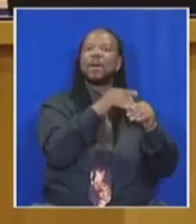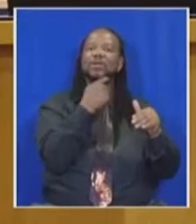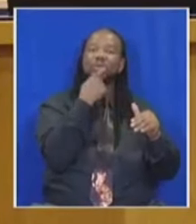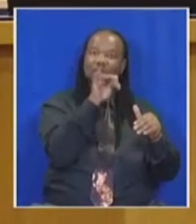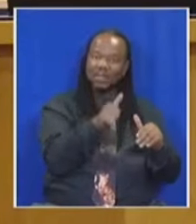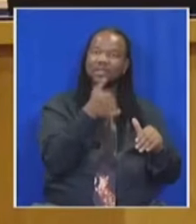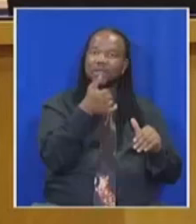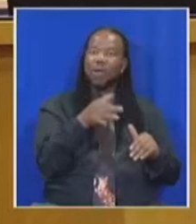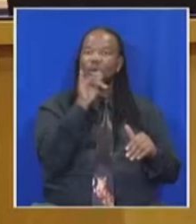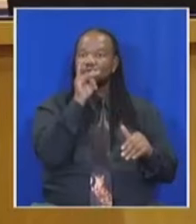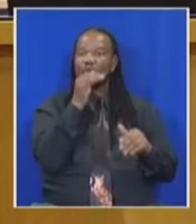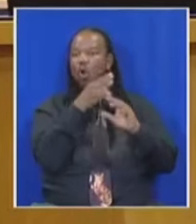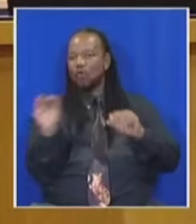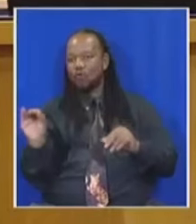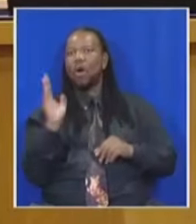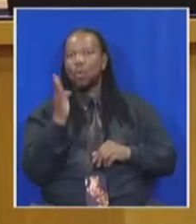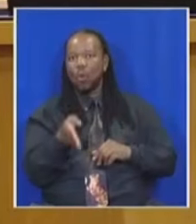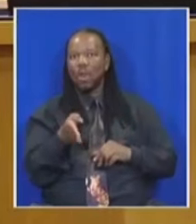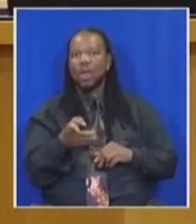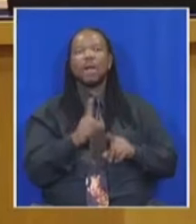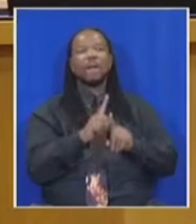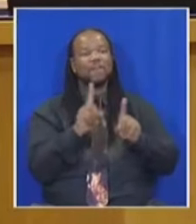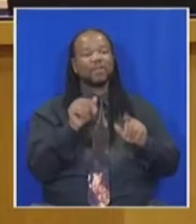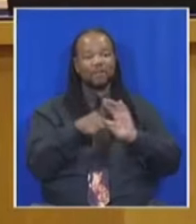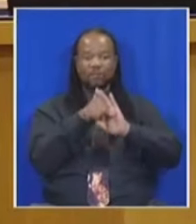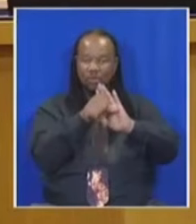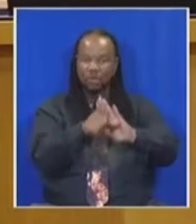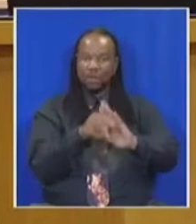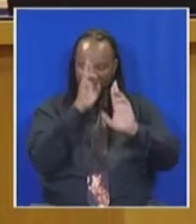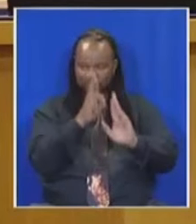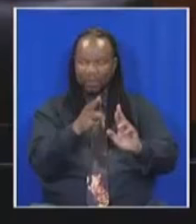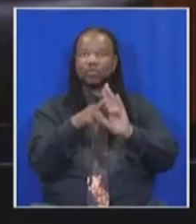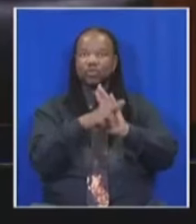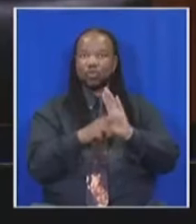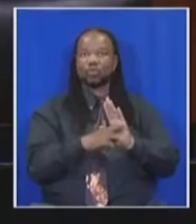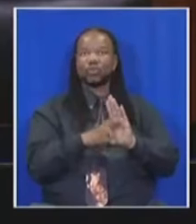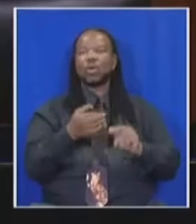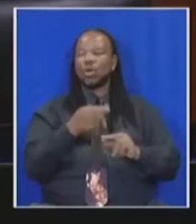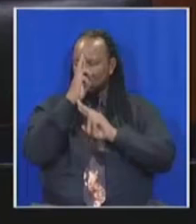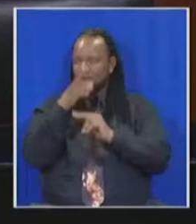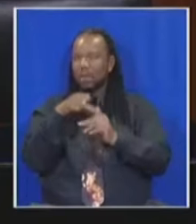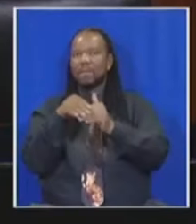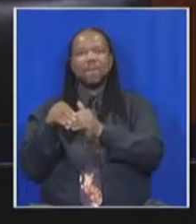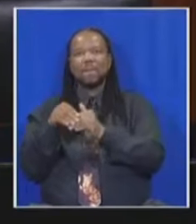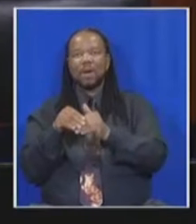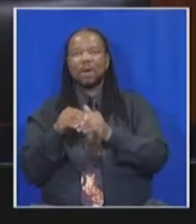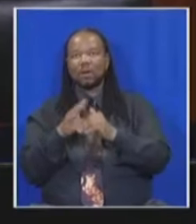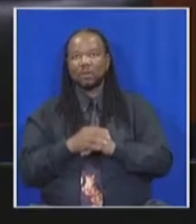intention to do so I ask that you uphold the rules you are trying to apply to us Honorable Member Honorable